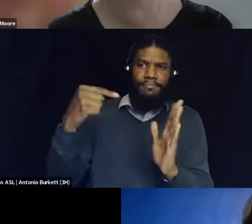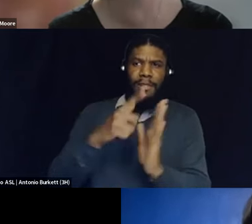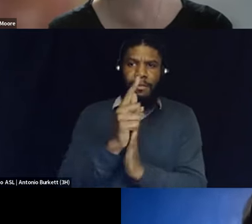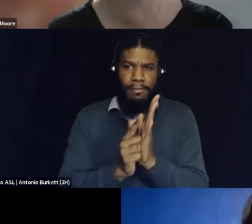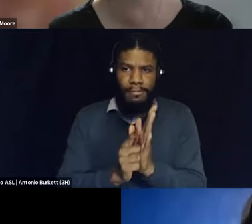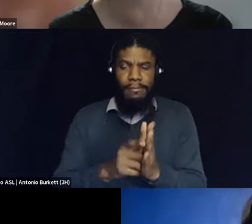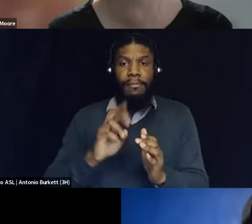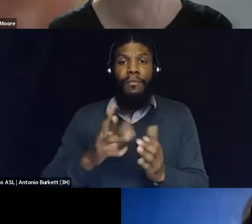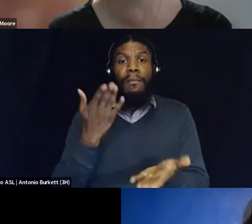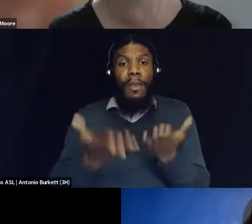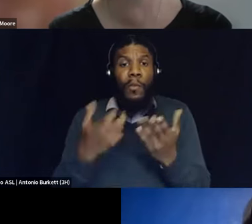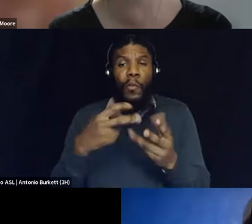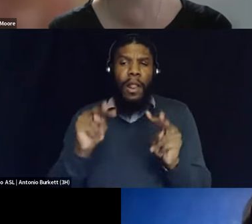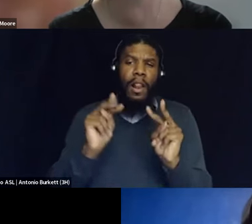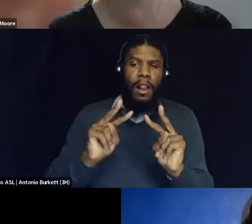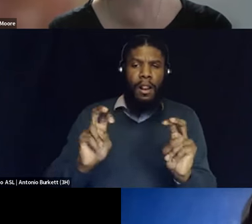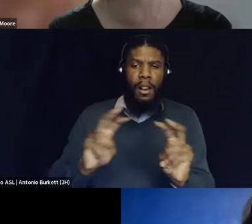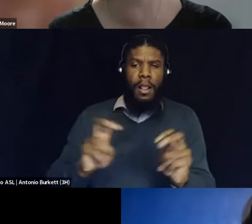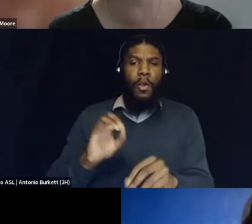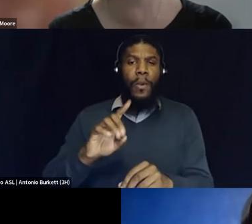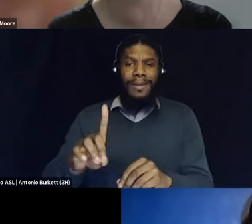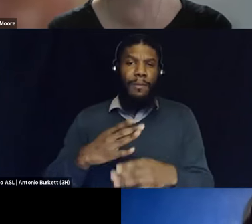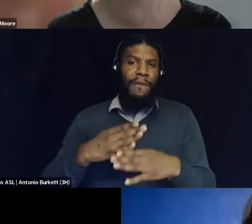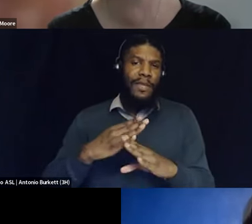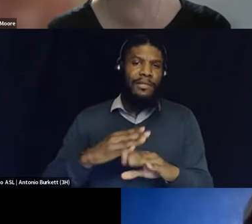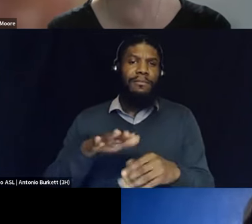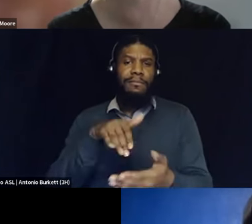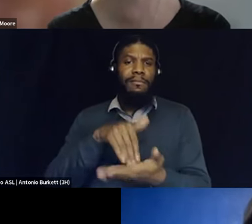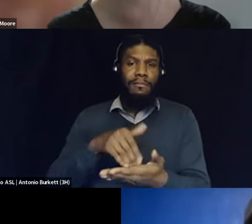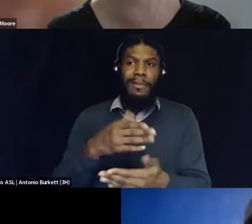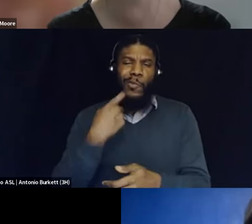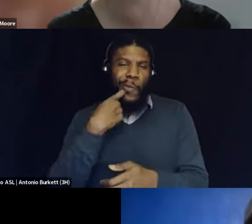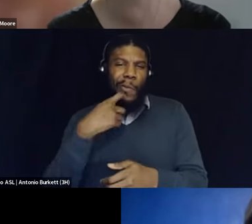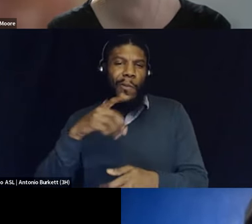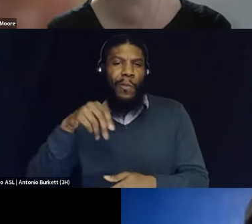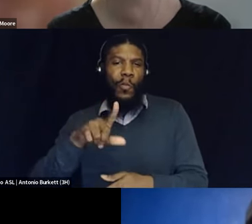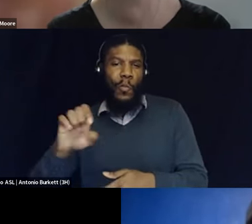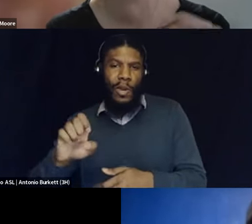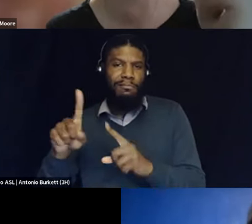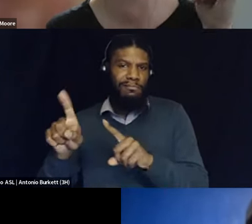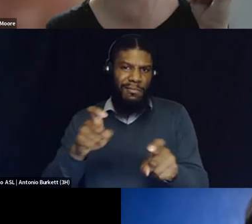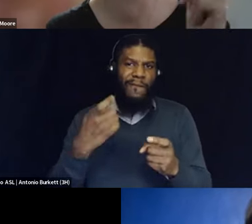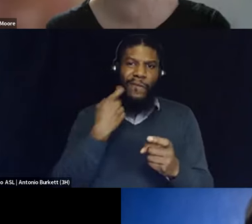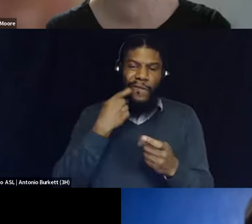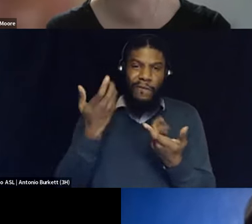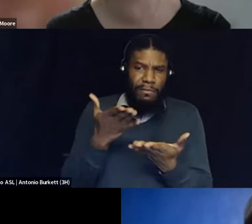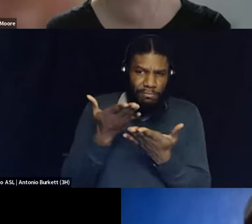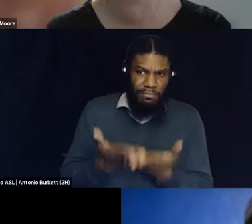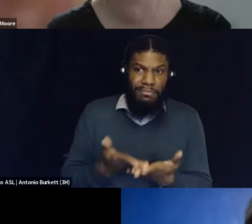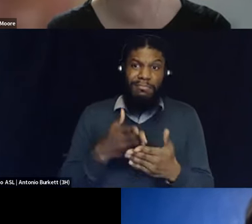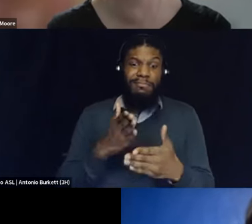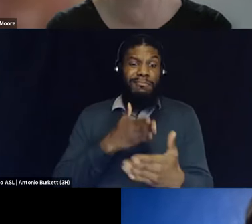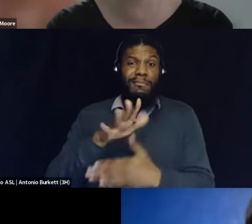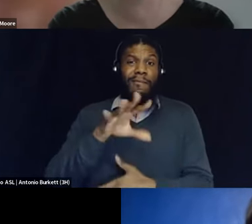look at the overdose prevention center and polling was just done on that and it shows that more than 50 percent of